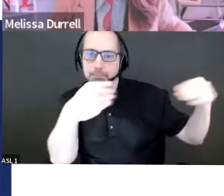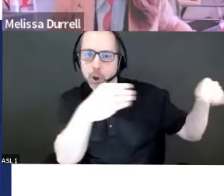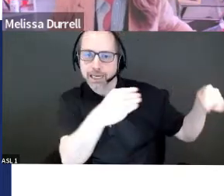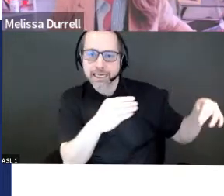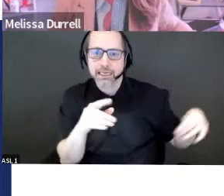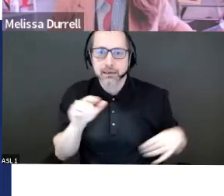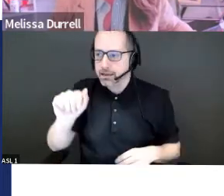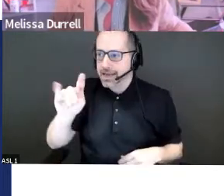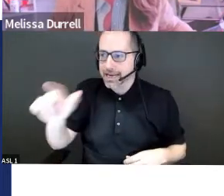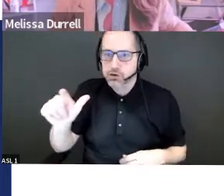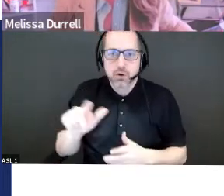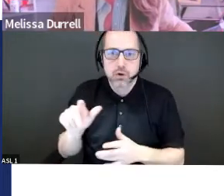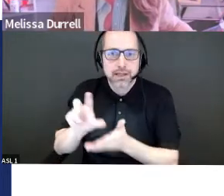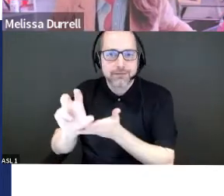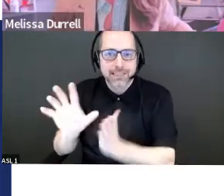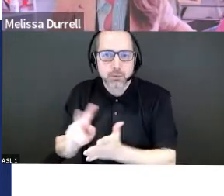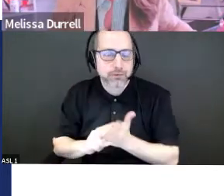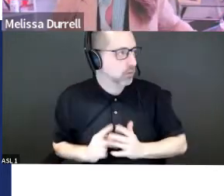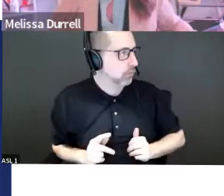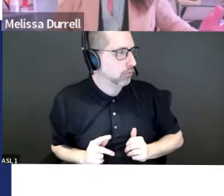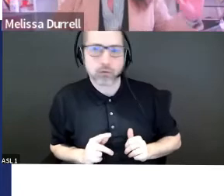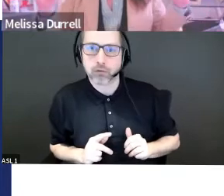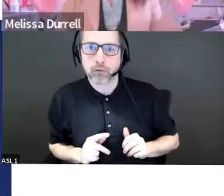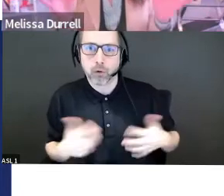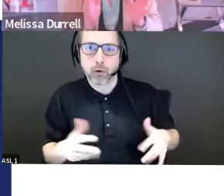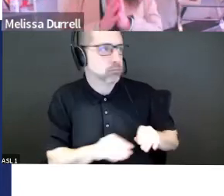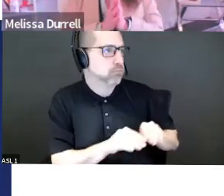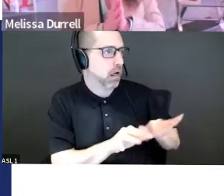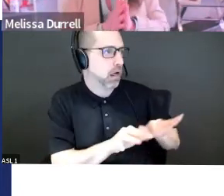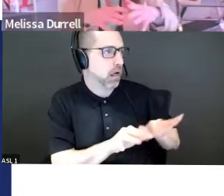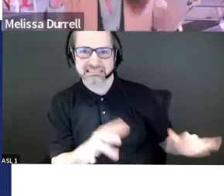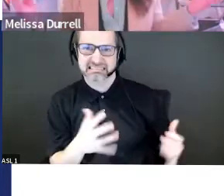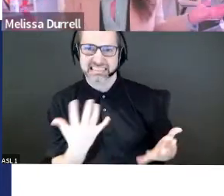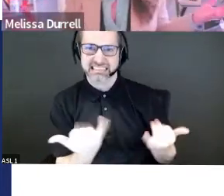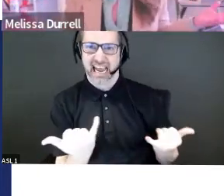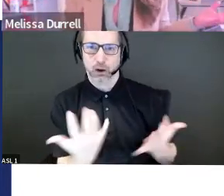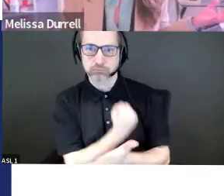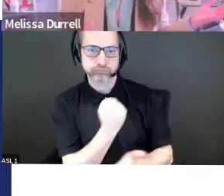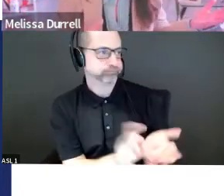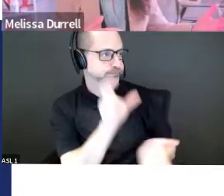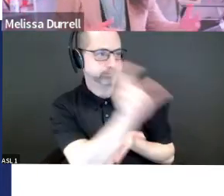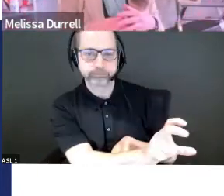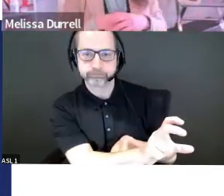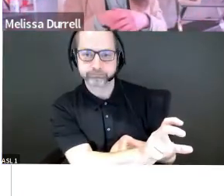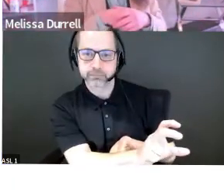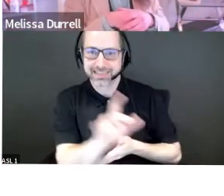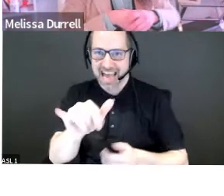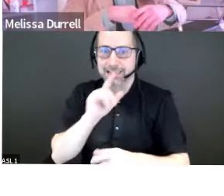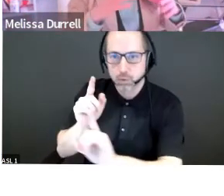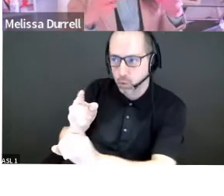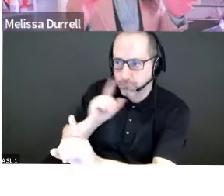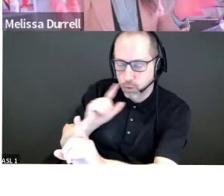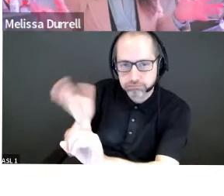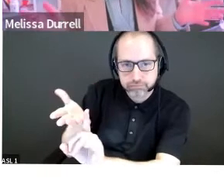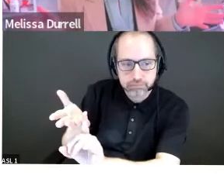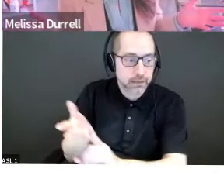missing out here. This market's moving. And I want to write a check now. That's the feeling we want. So when we get there, we talk about your total market, right? So, and I see,